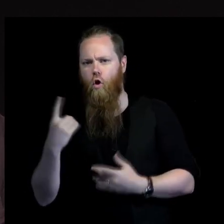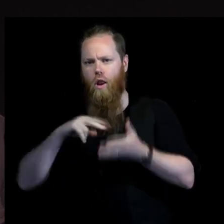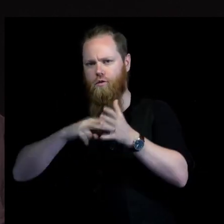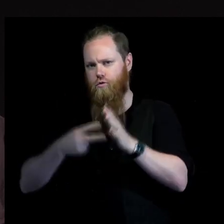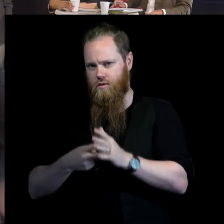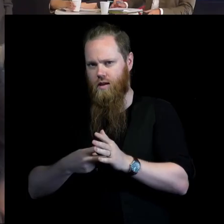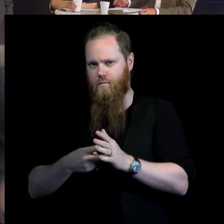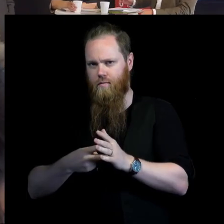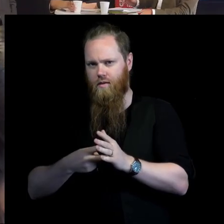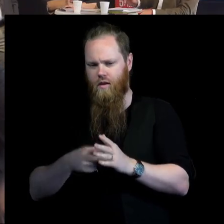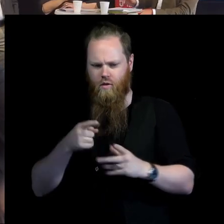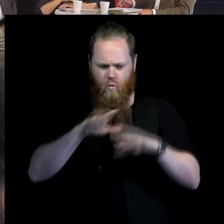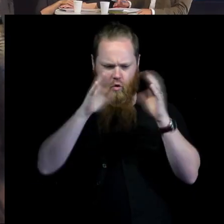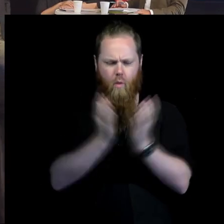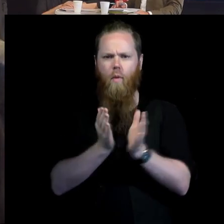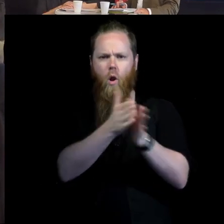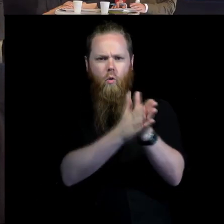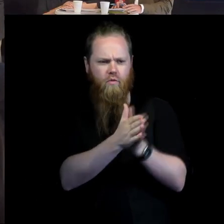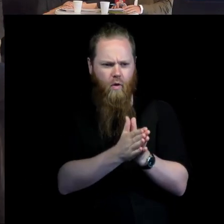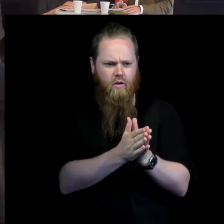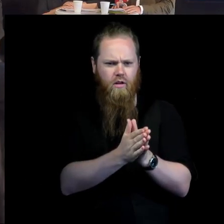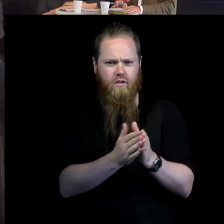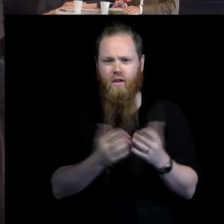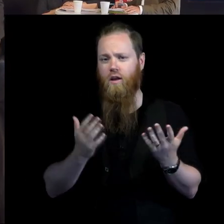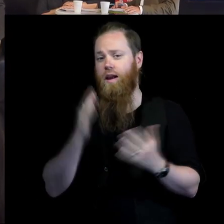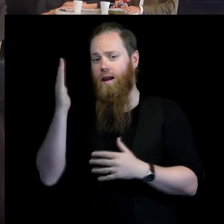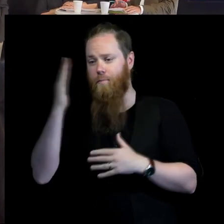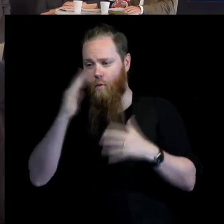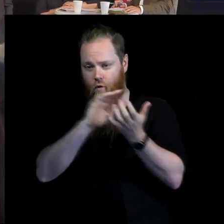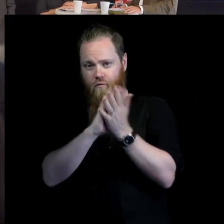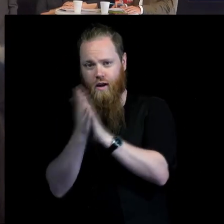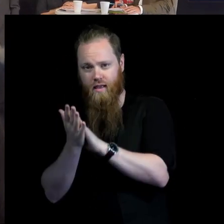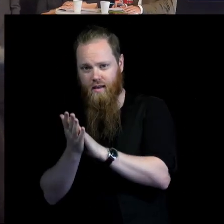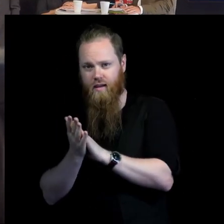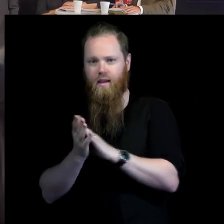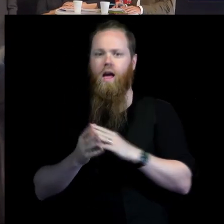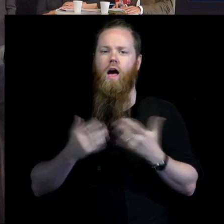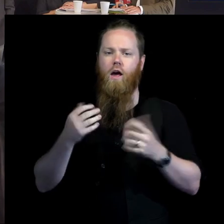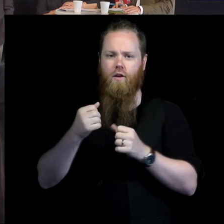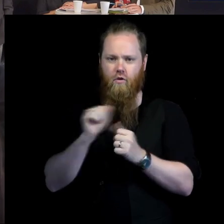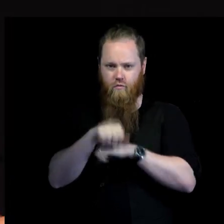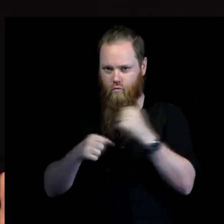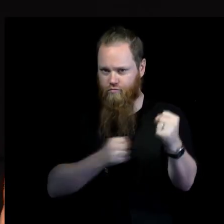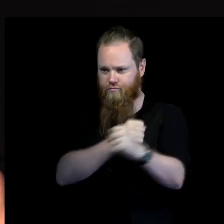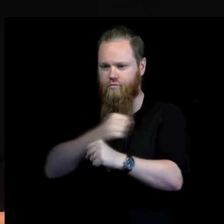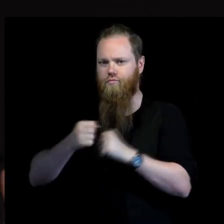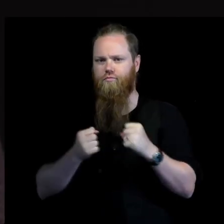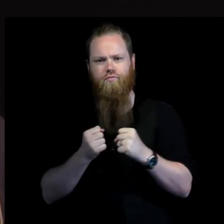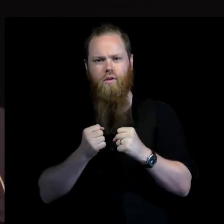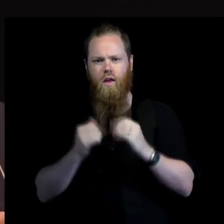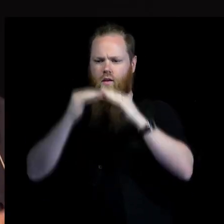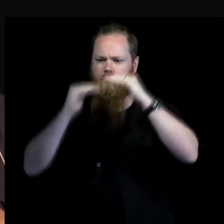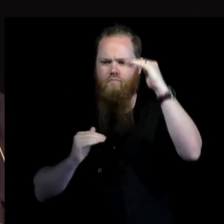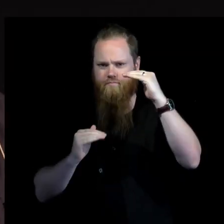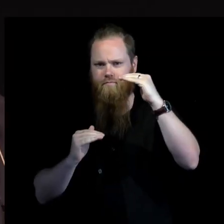global challenges including climate changed displacements inequalities shrinking democratic and